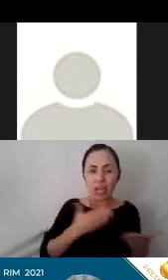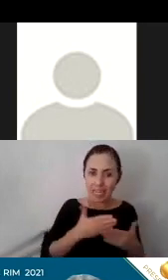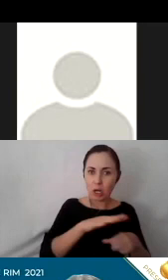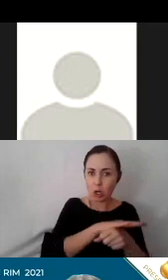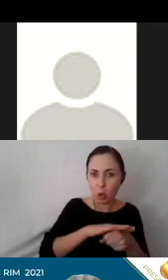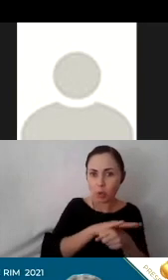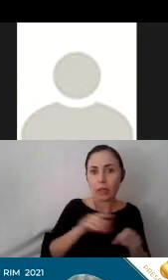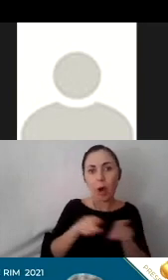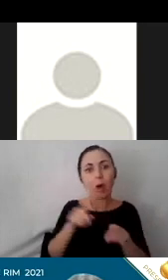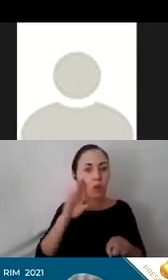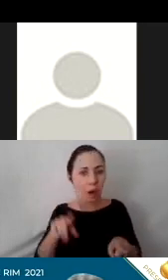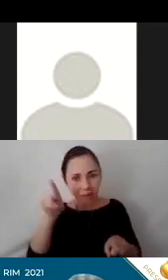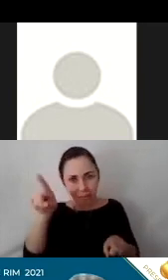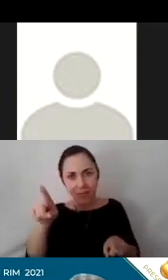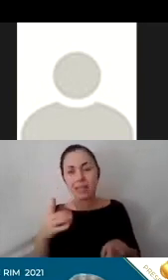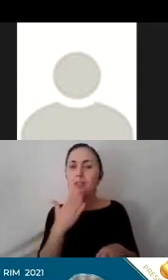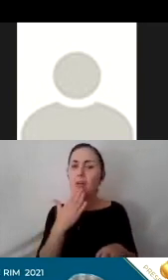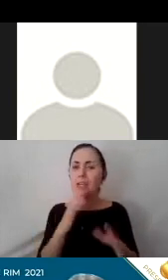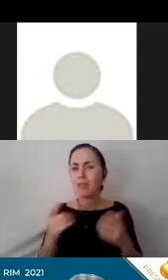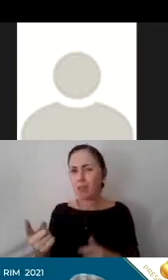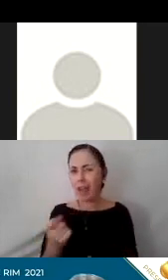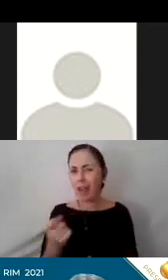we have shared it. So thank you very much for that question.